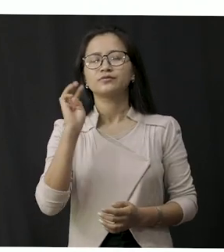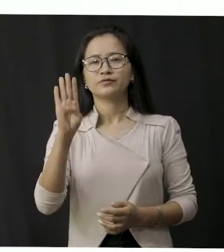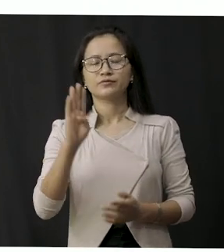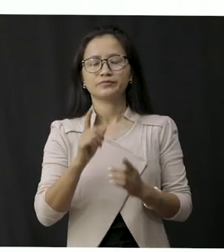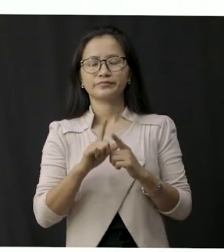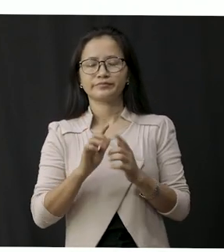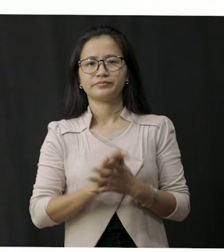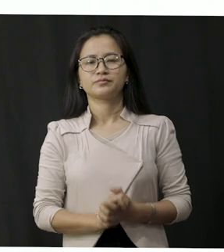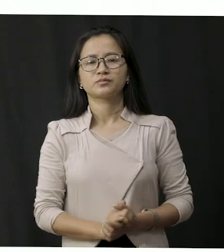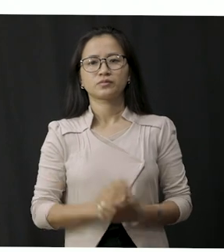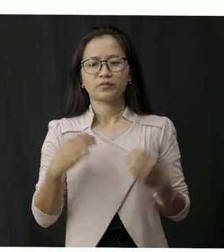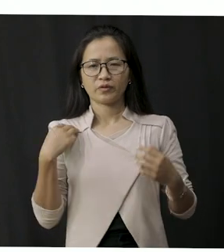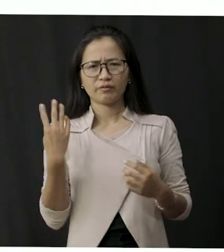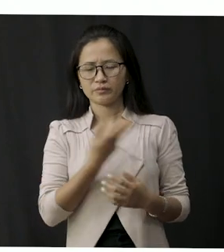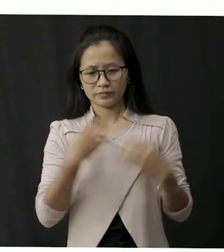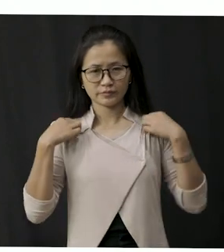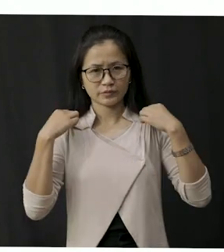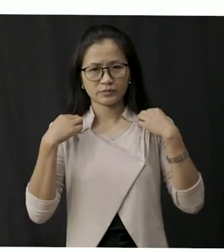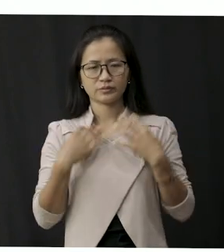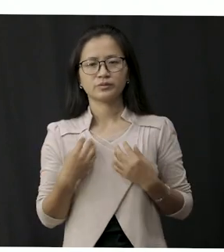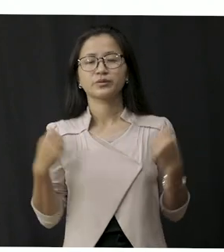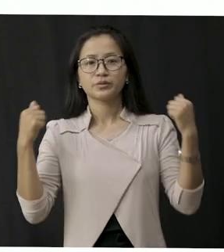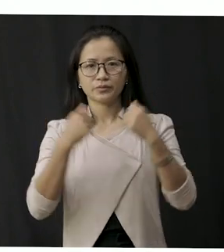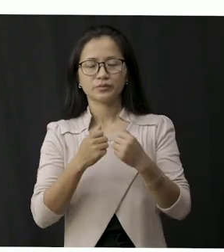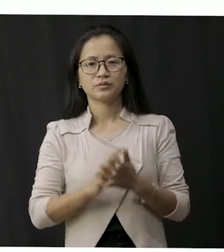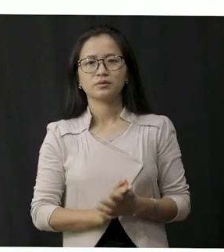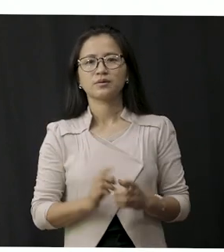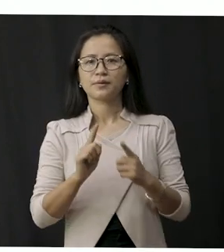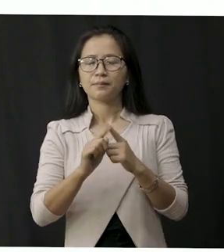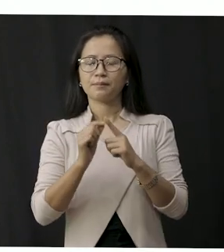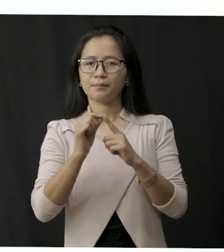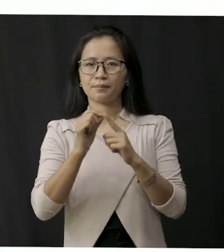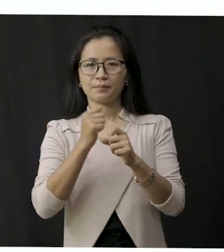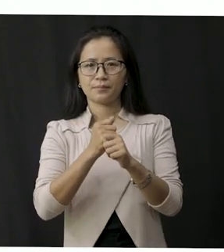We Wear. So you can all turn to page 20.